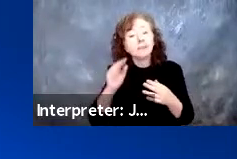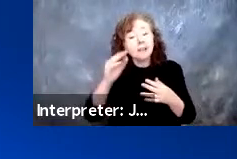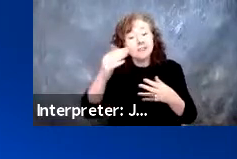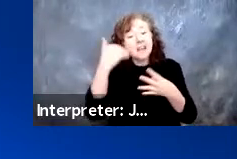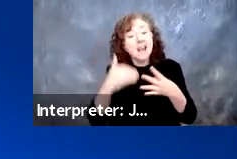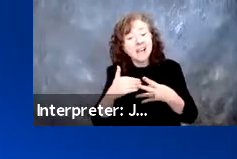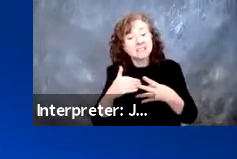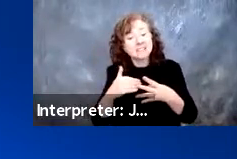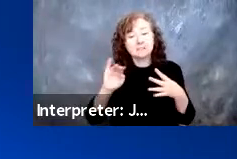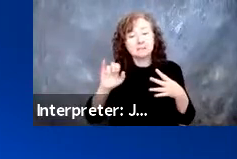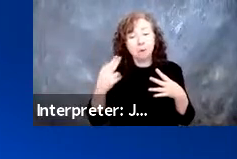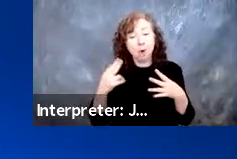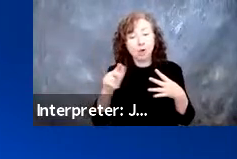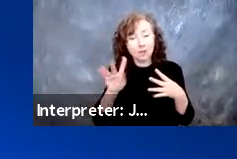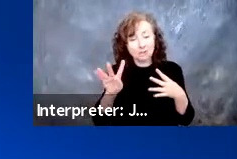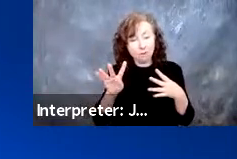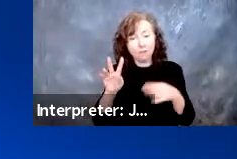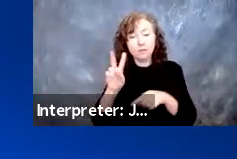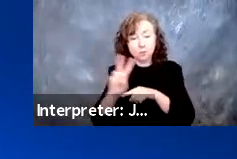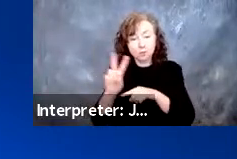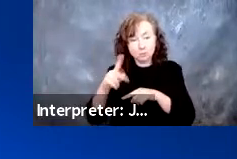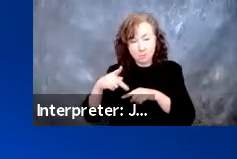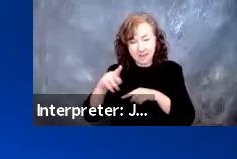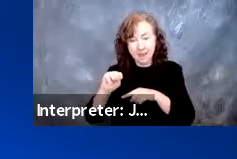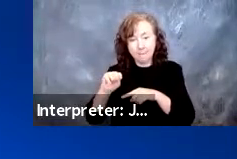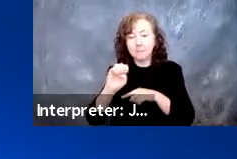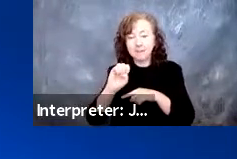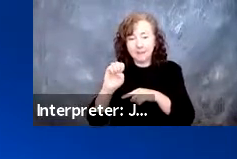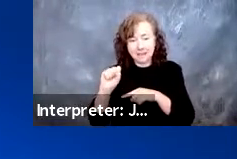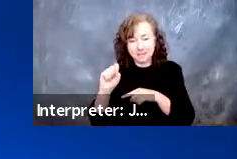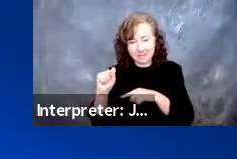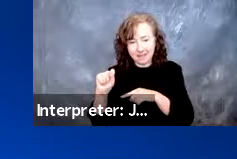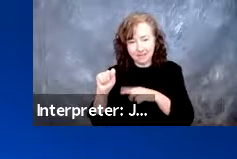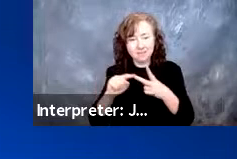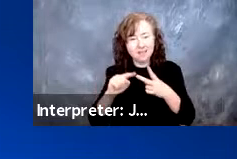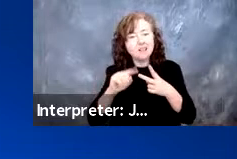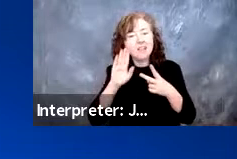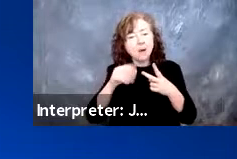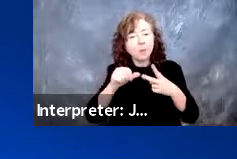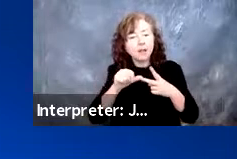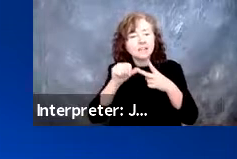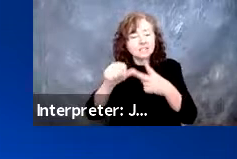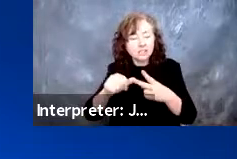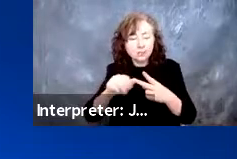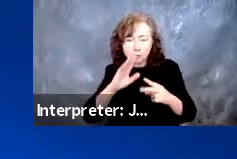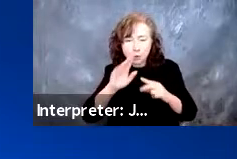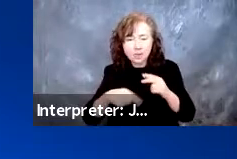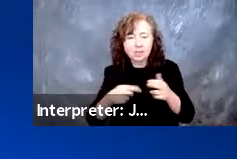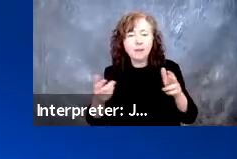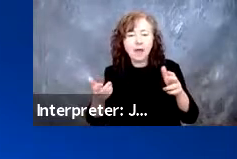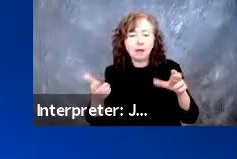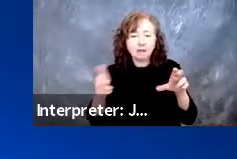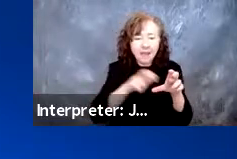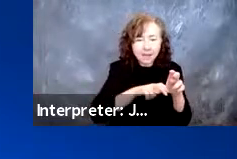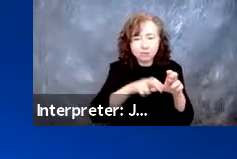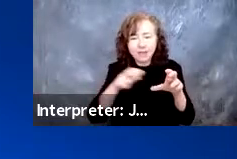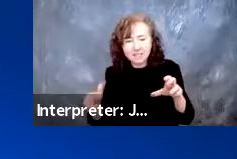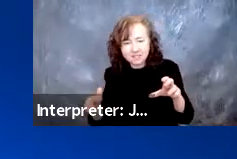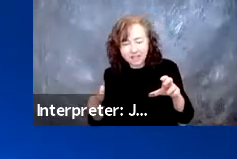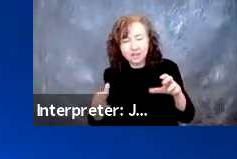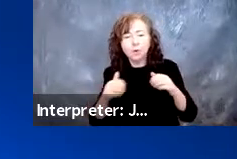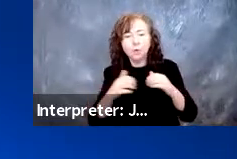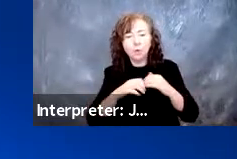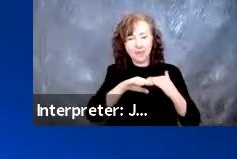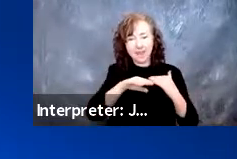on March 24th at 2 p.m. Eastern Time. It will continue the conversation of entering and exiting autonomous vehicles with a focus on level boarding